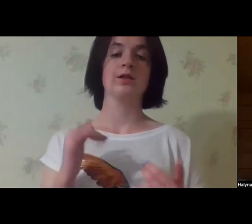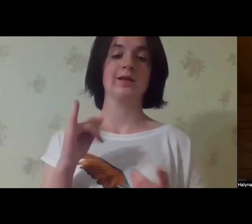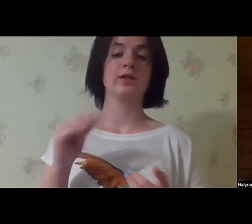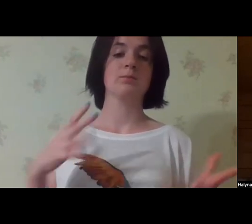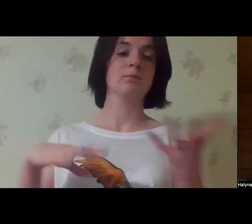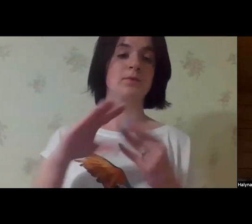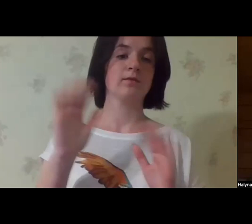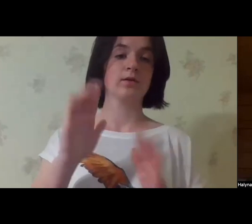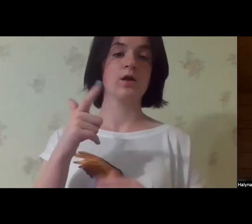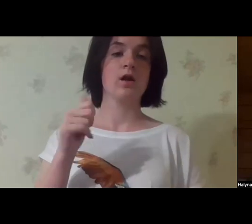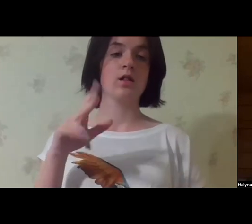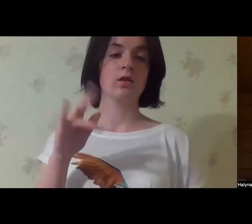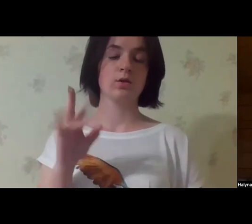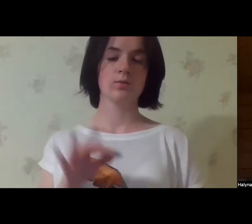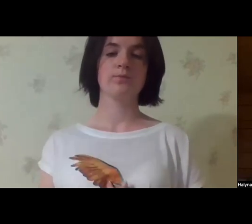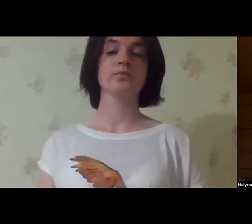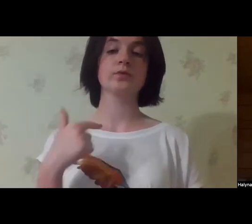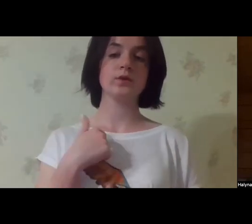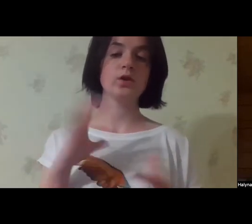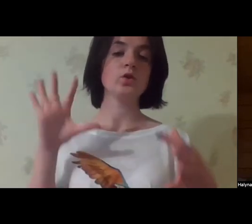Hello everyone, hello Helena.